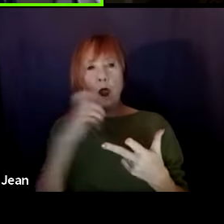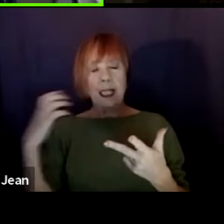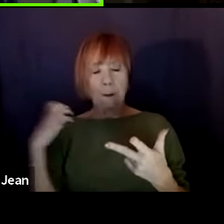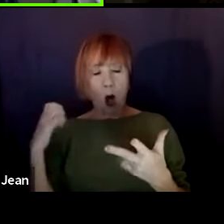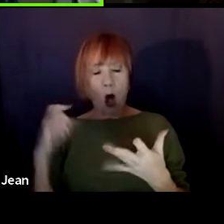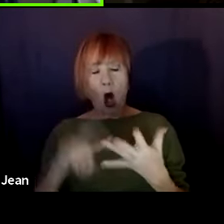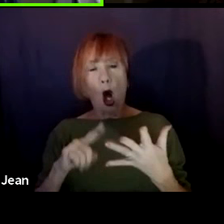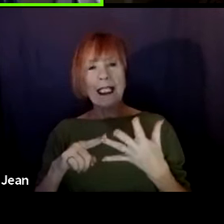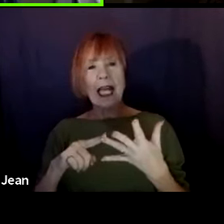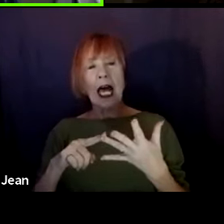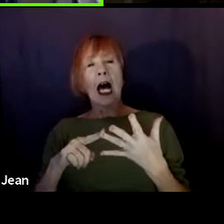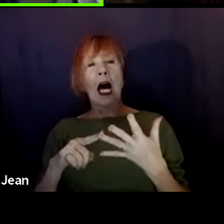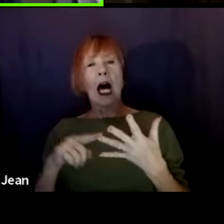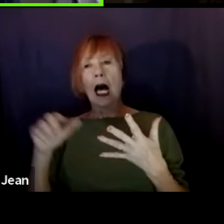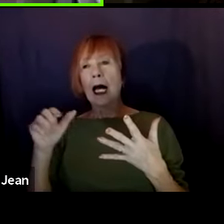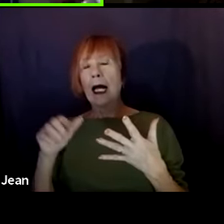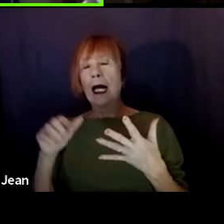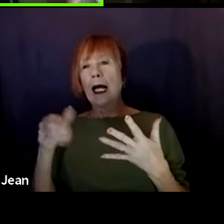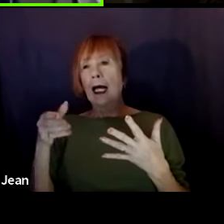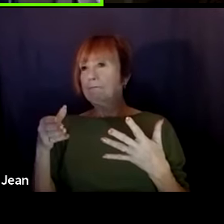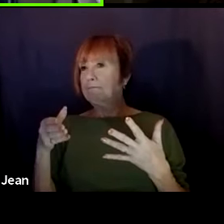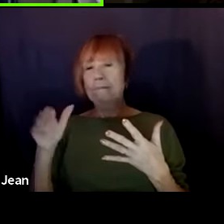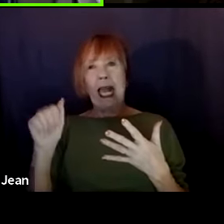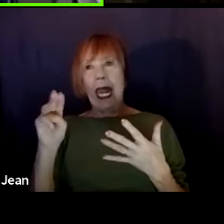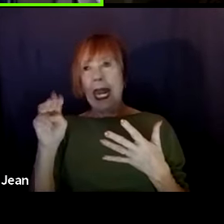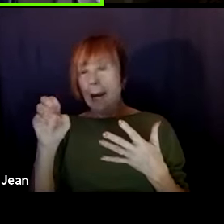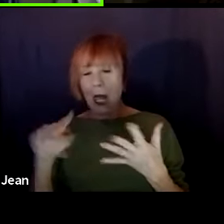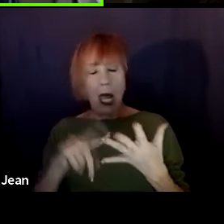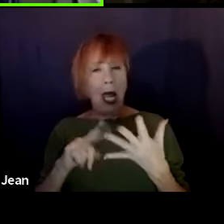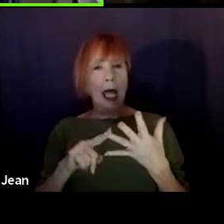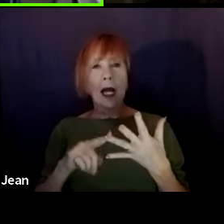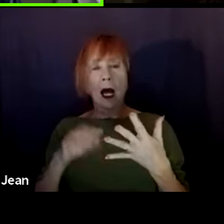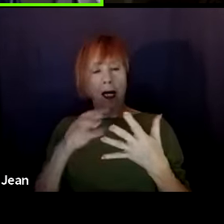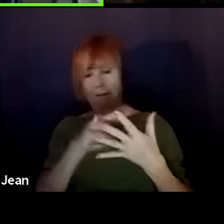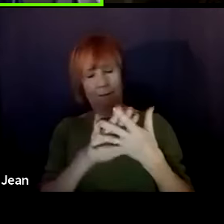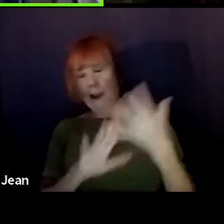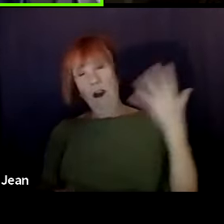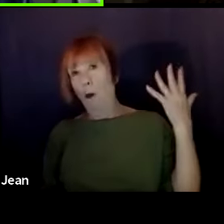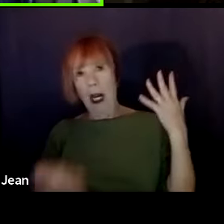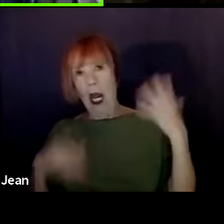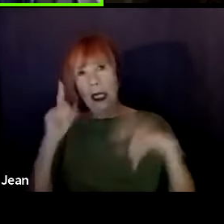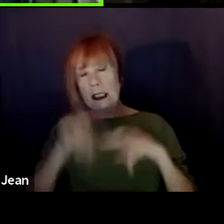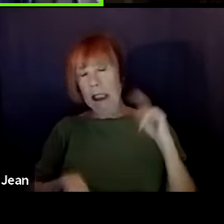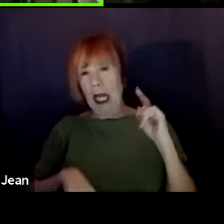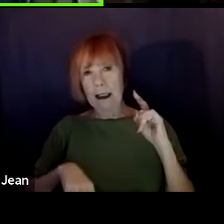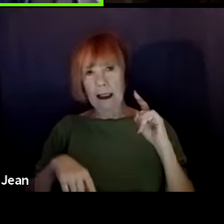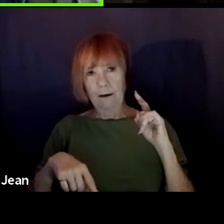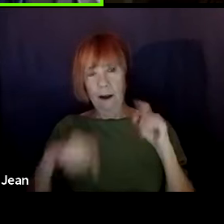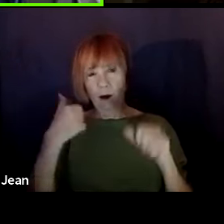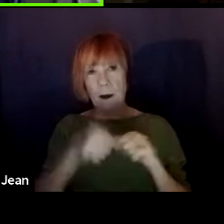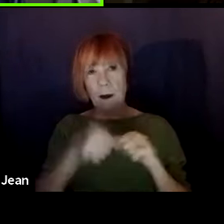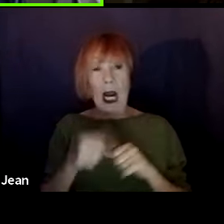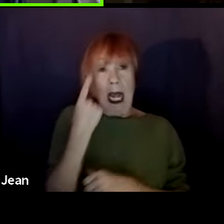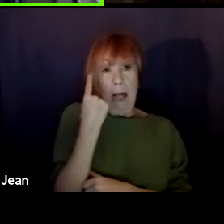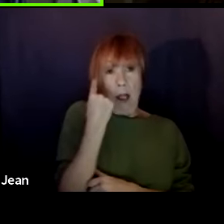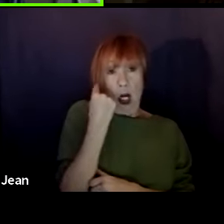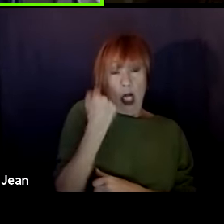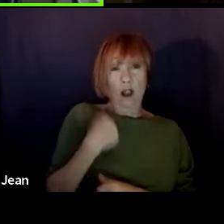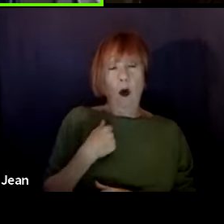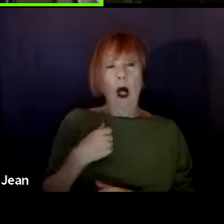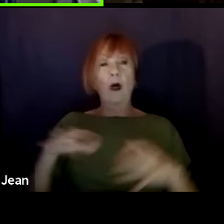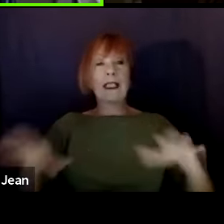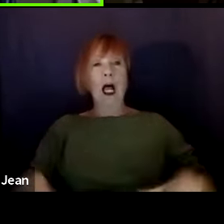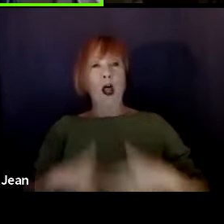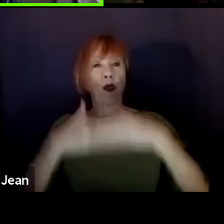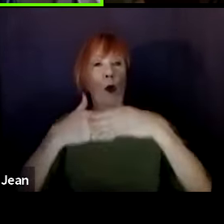Alien Abduction, Several Other Things I Can't Even Remember Anymore. And the latest one was The Wedding Dress. And I teach